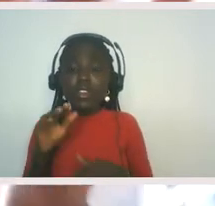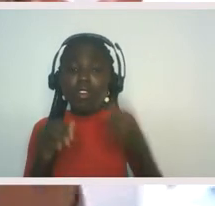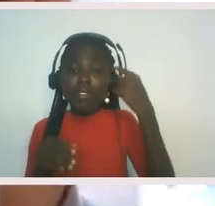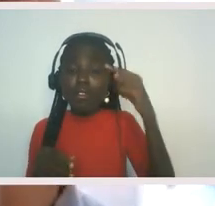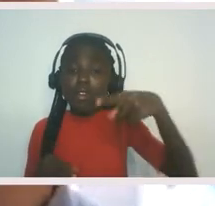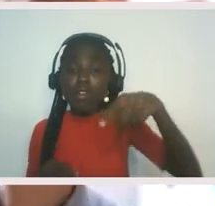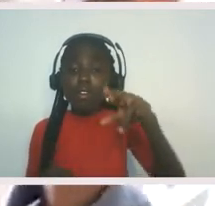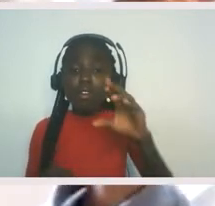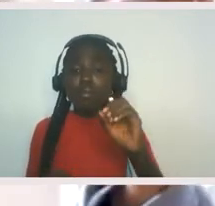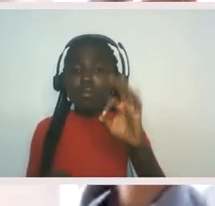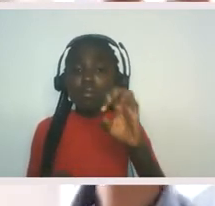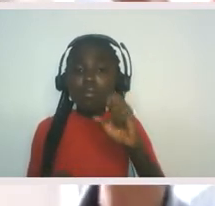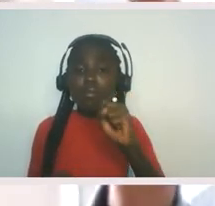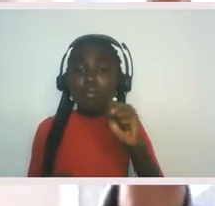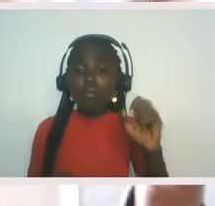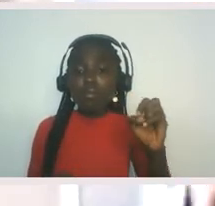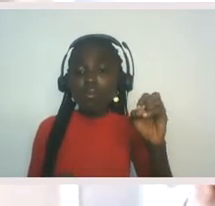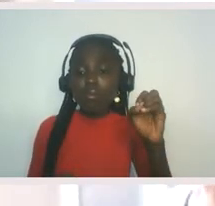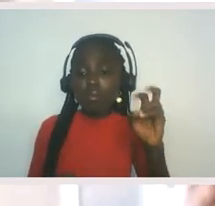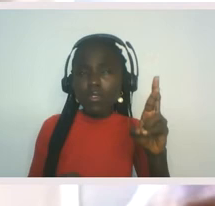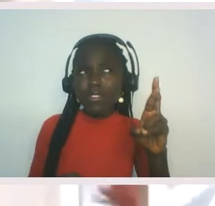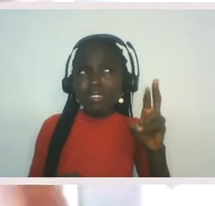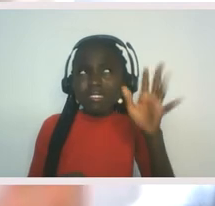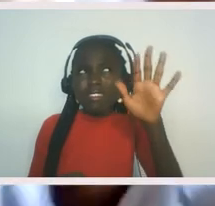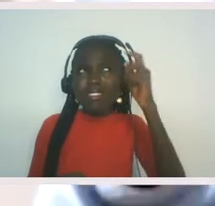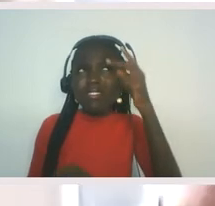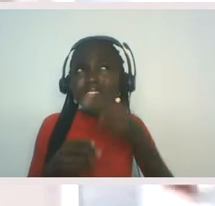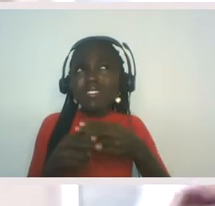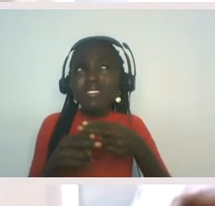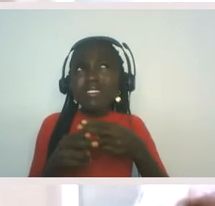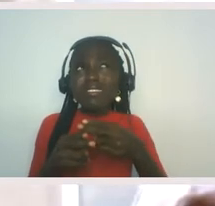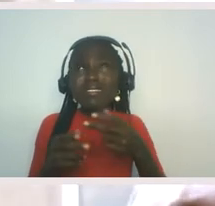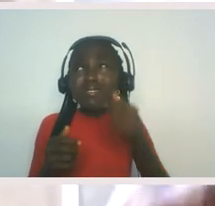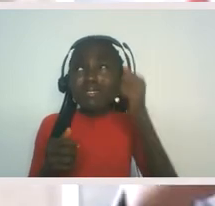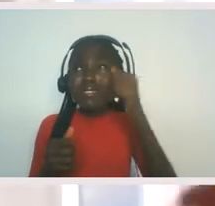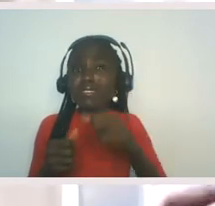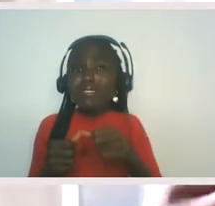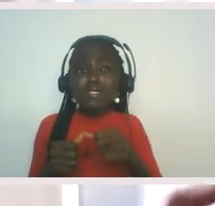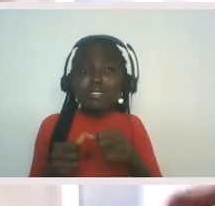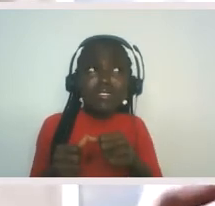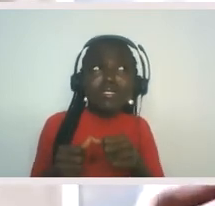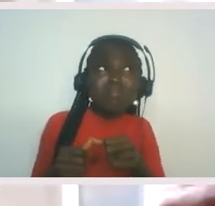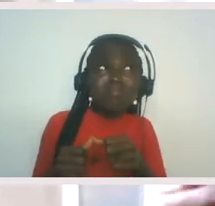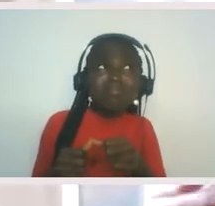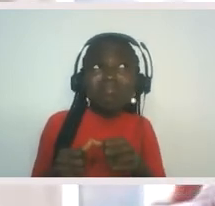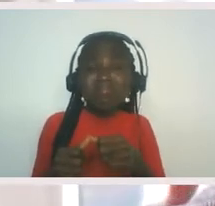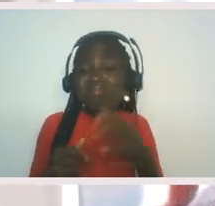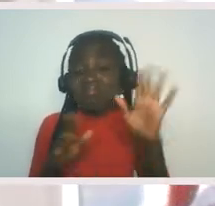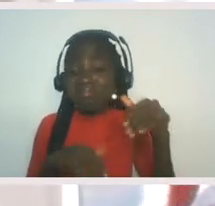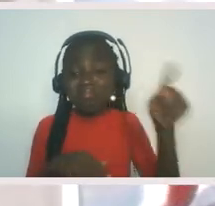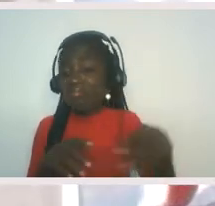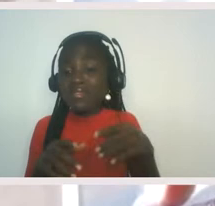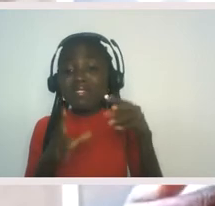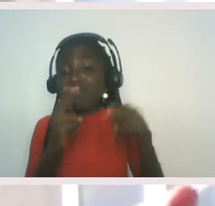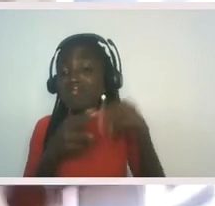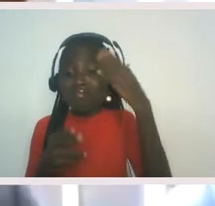professor, well, can't think of his name right now. I'll remember in a minute, but skepticism is the vantage point of somebody sitting on the sidelines.